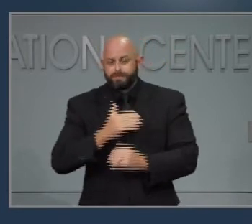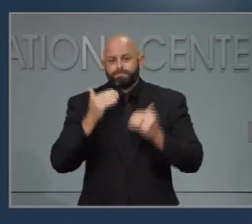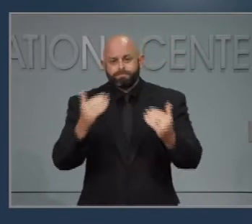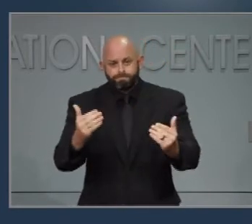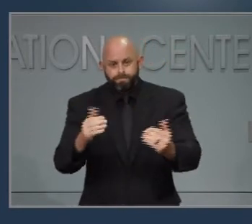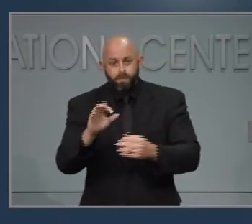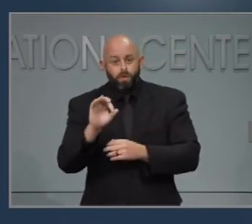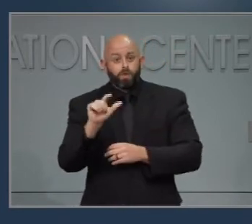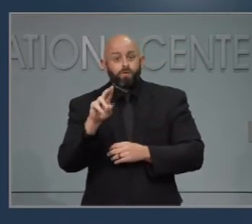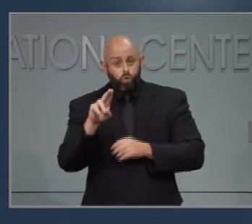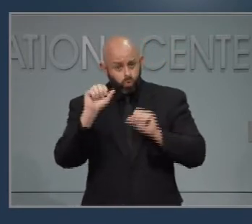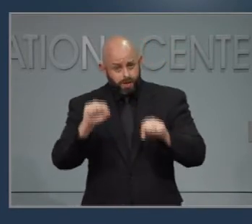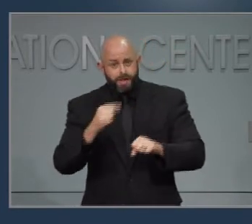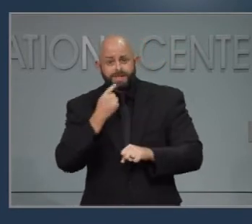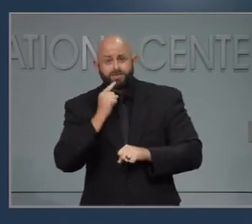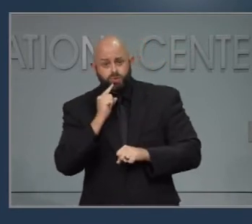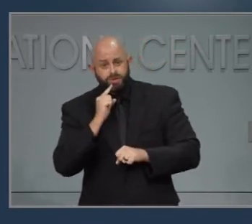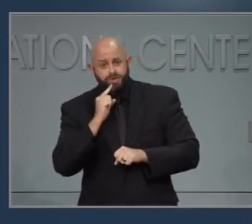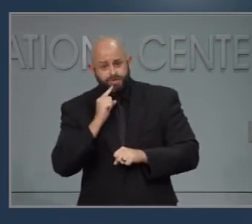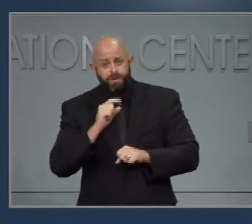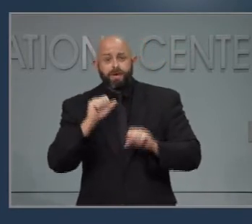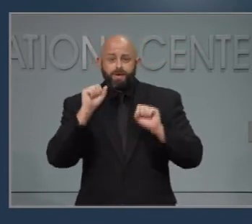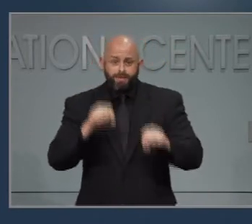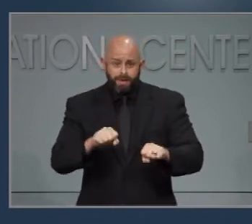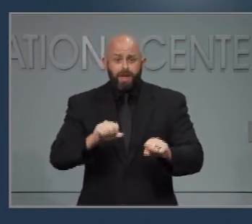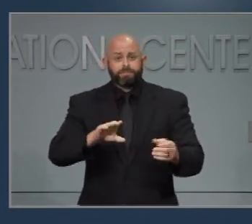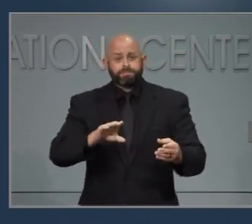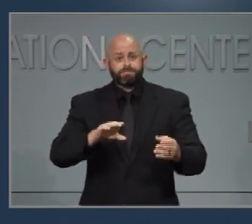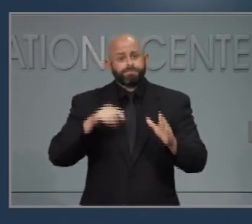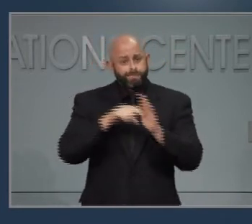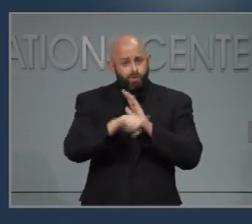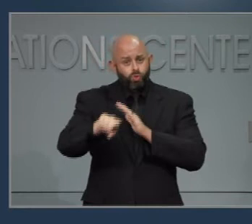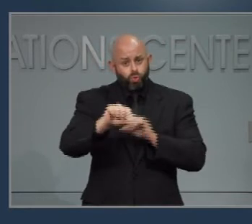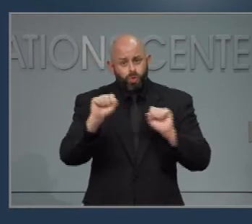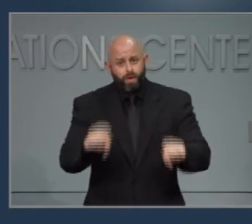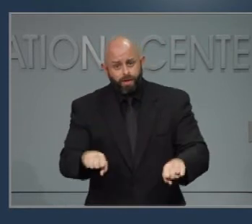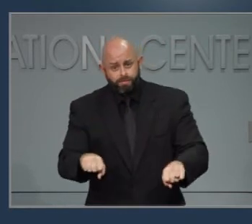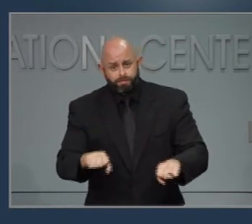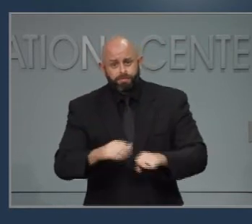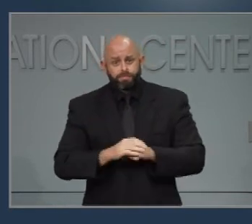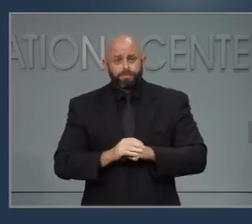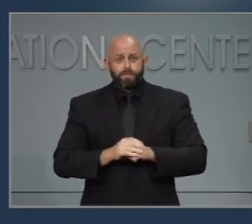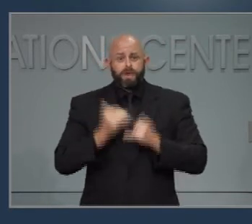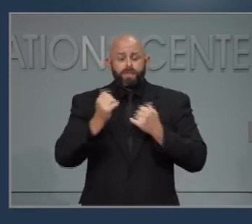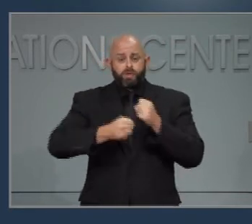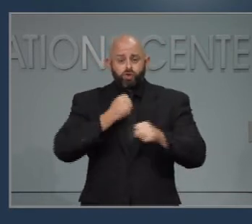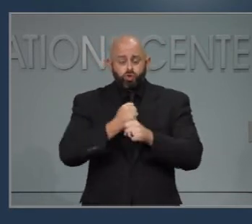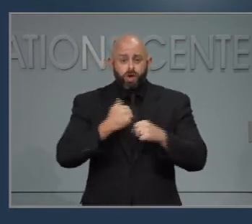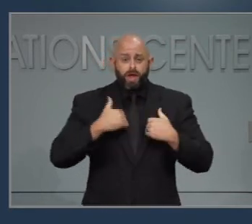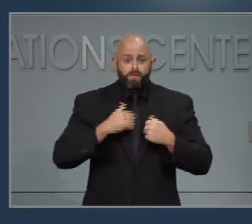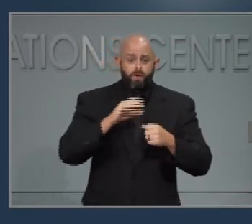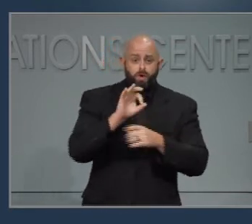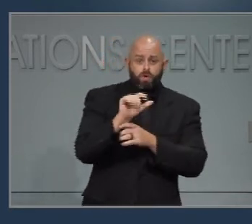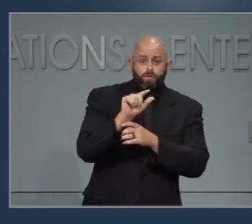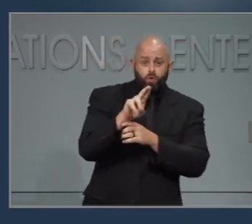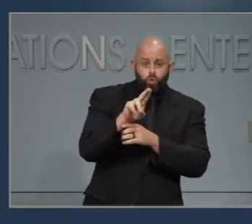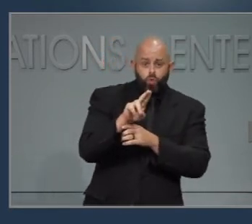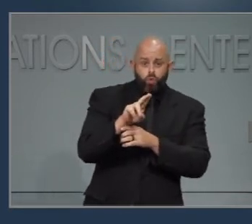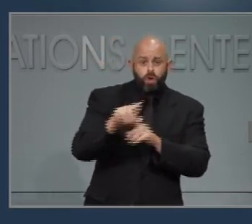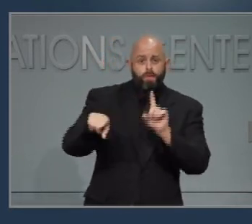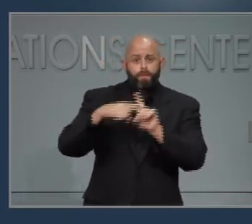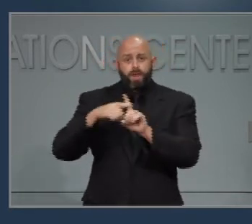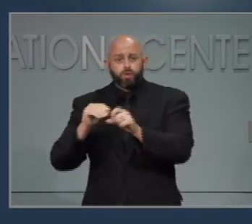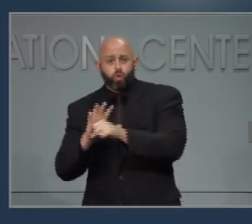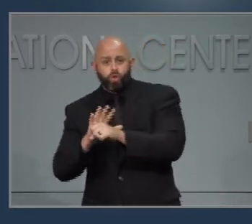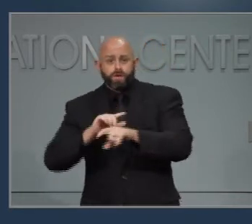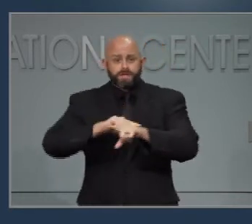can be serious, sometimes deadly, and this year with another dangerous respiratory virus spreading at the same time